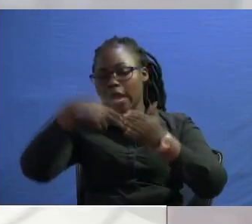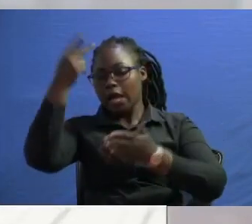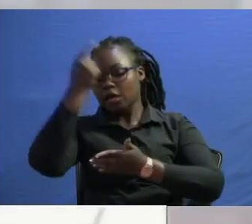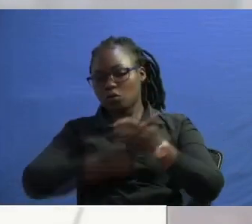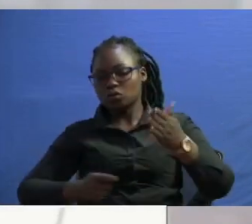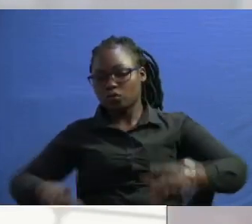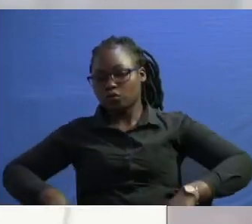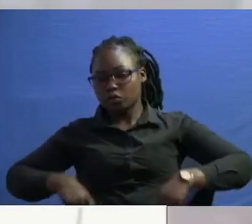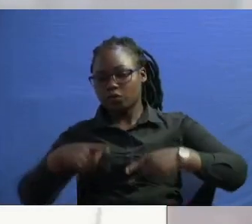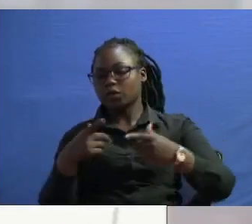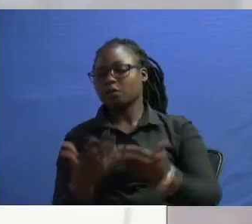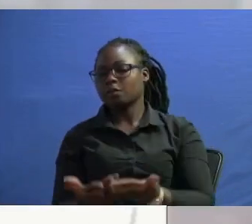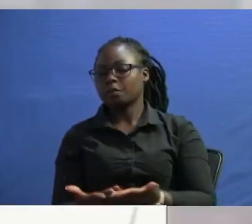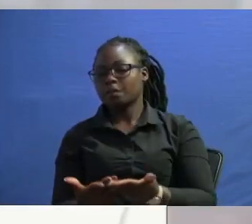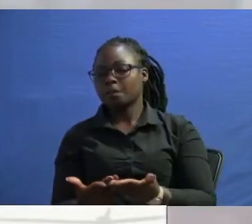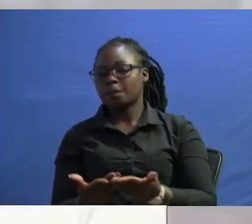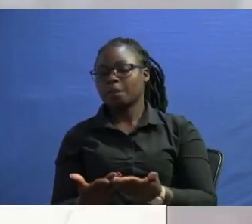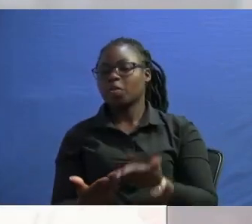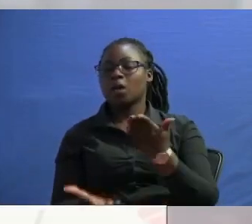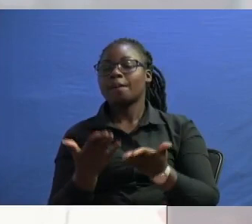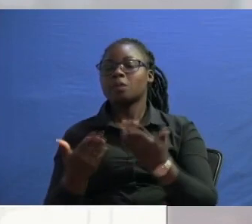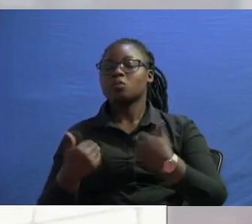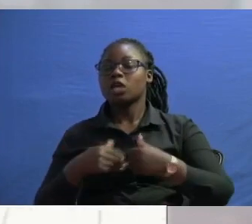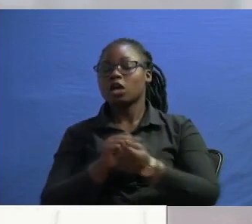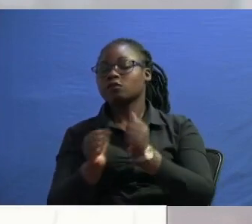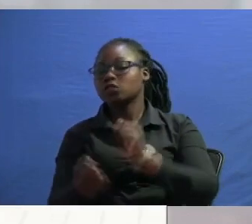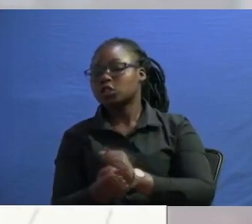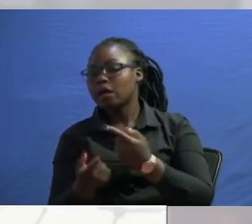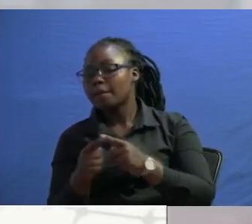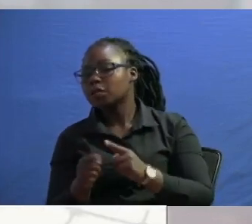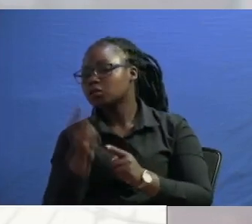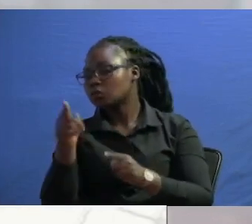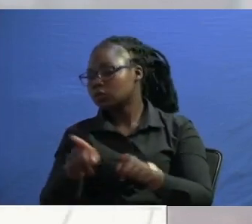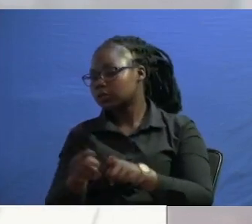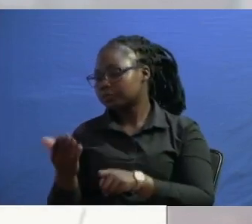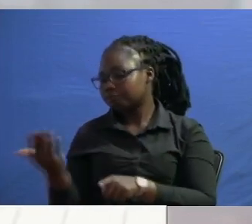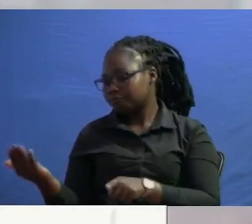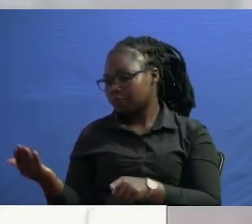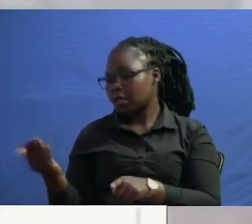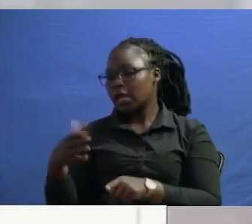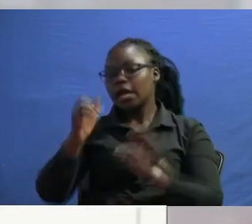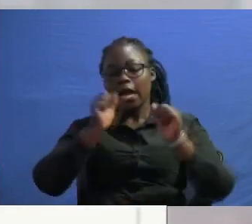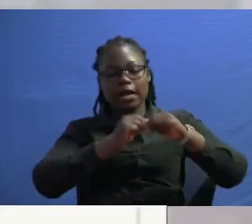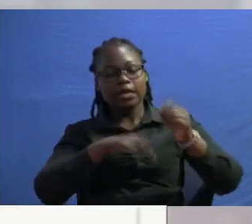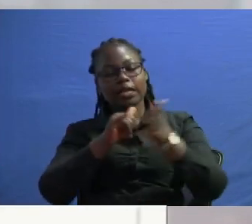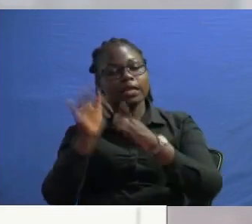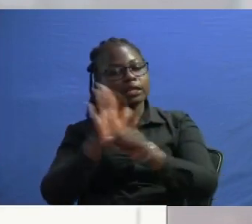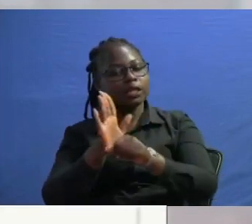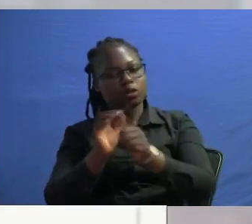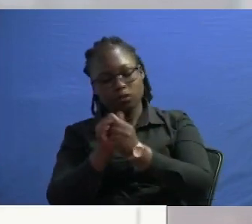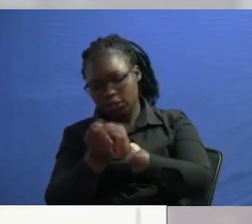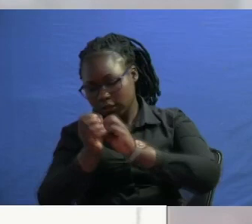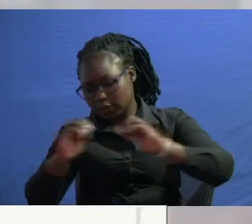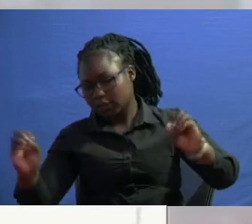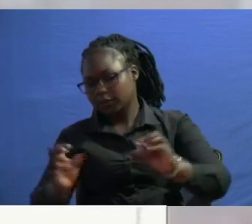uh there might be some changes but you and i will agree that not really much has changed